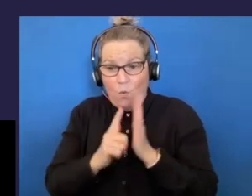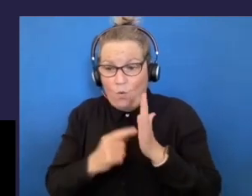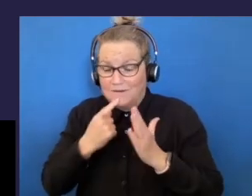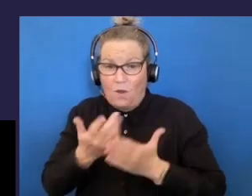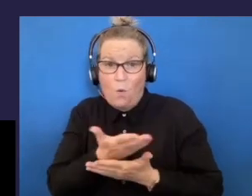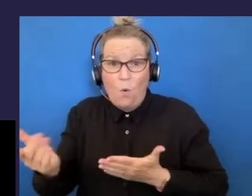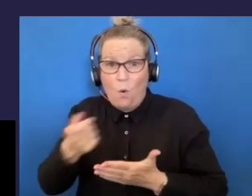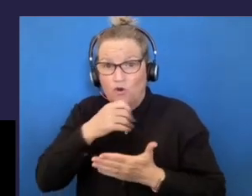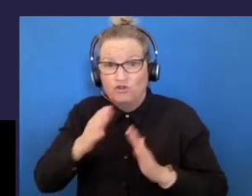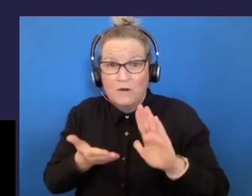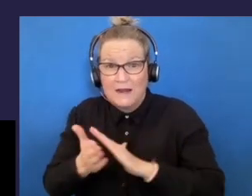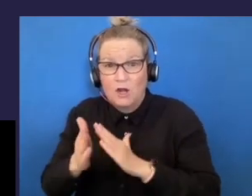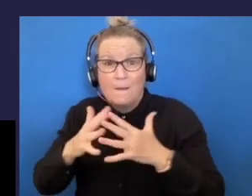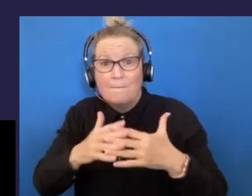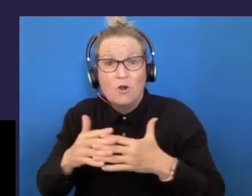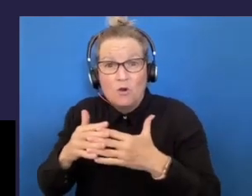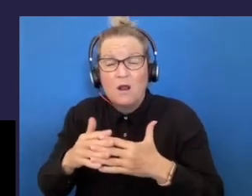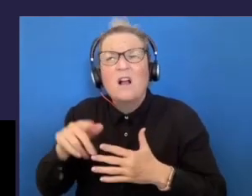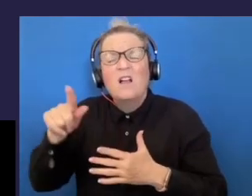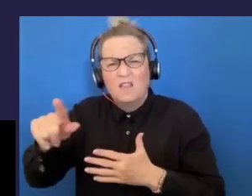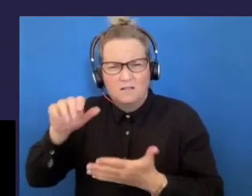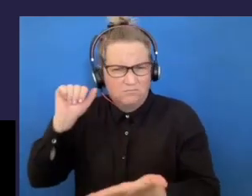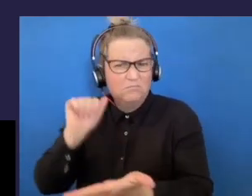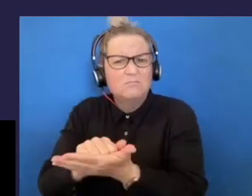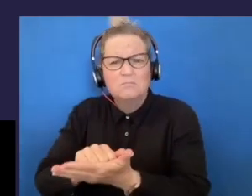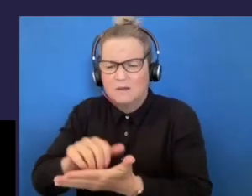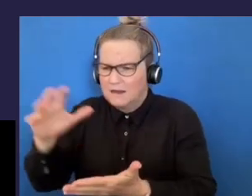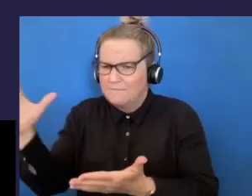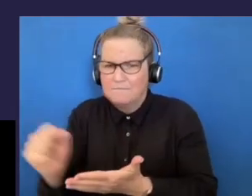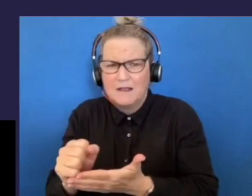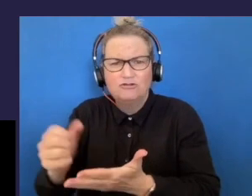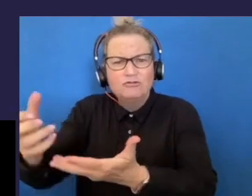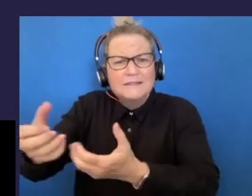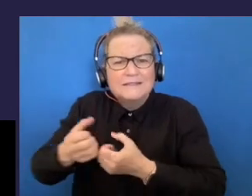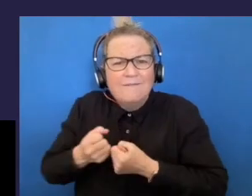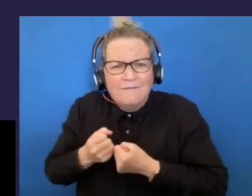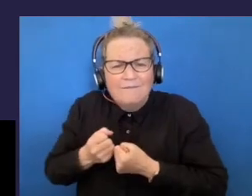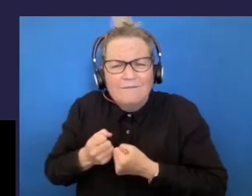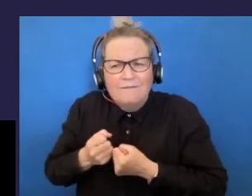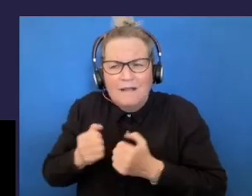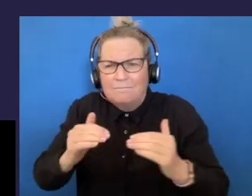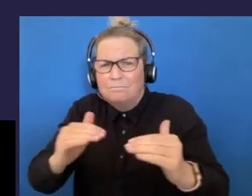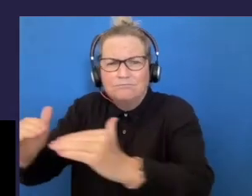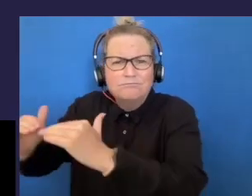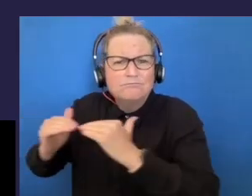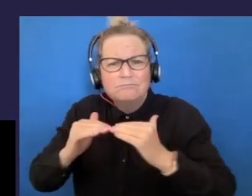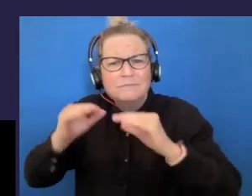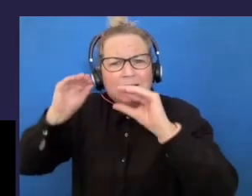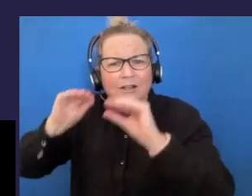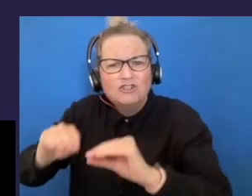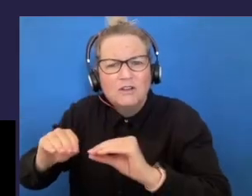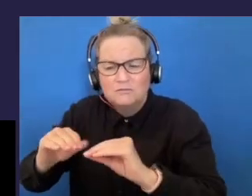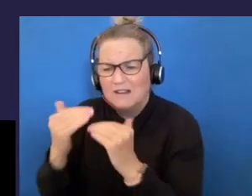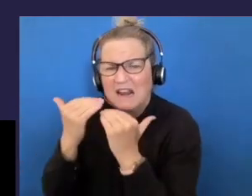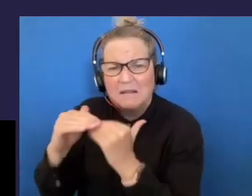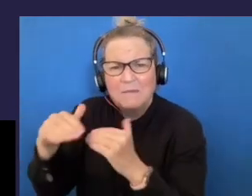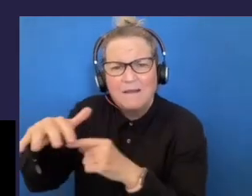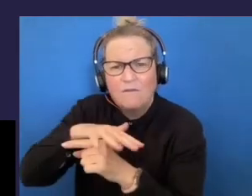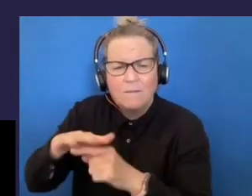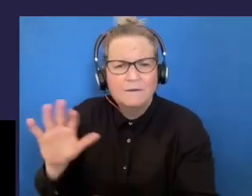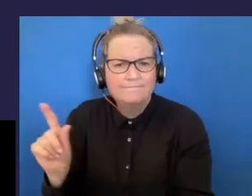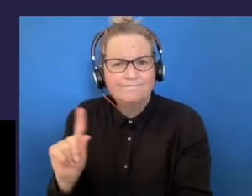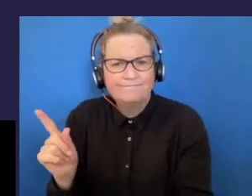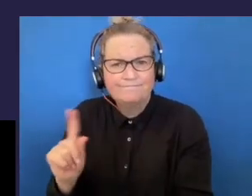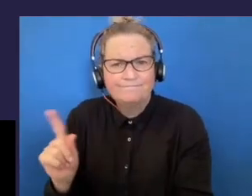entitled to a free and appropriate education in the least restrictive environment. Following these class actions, a series of